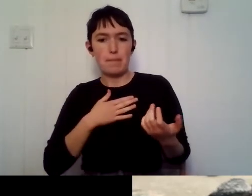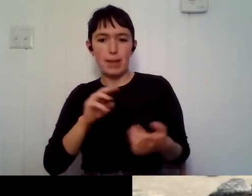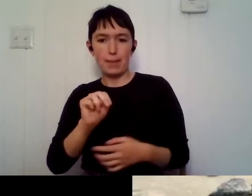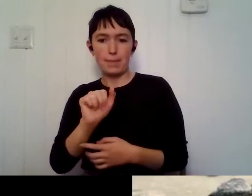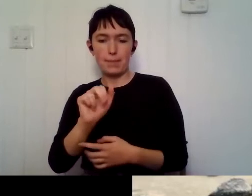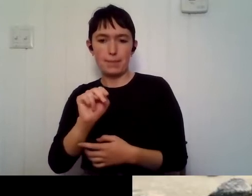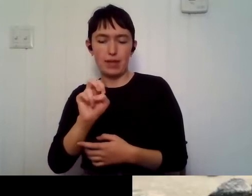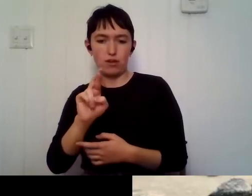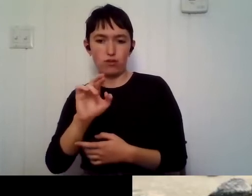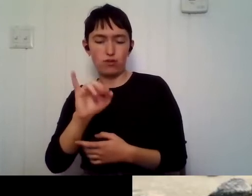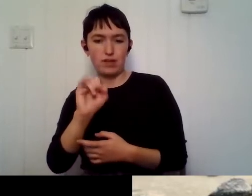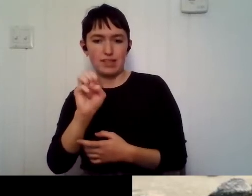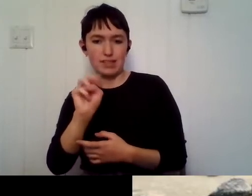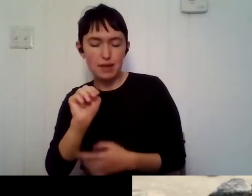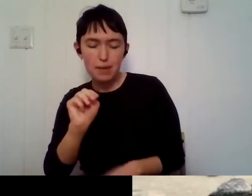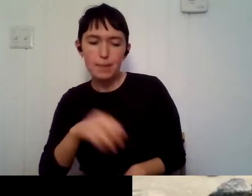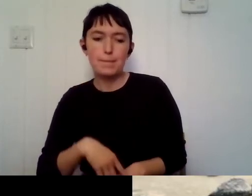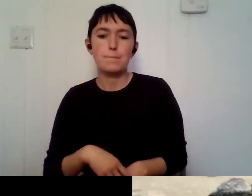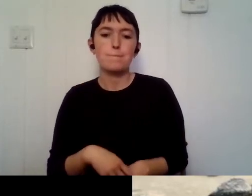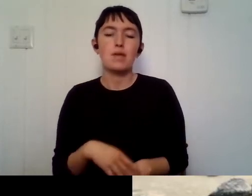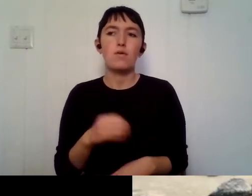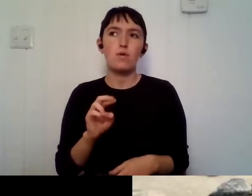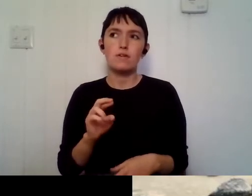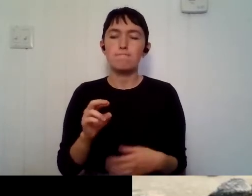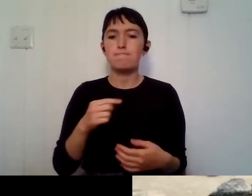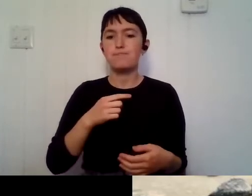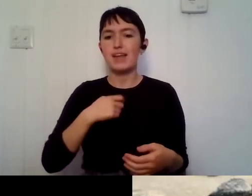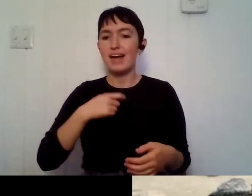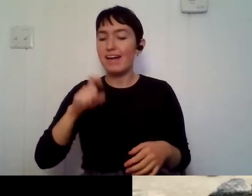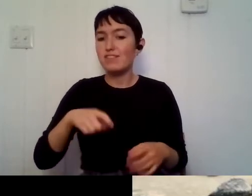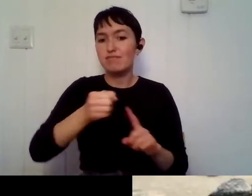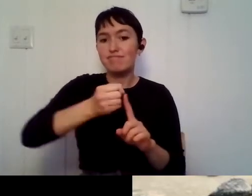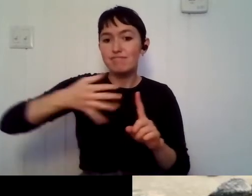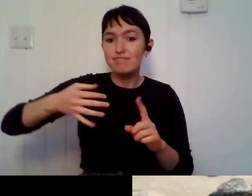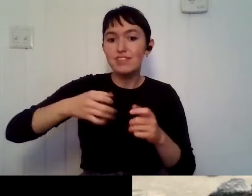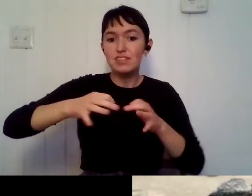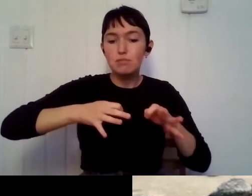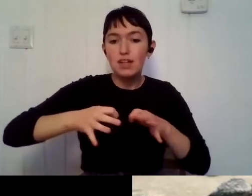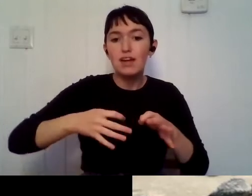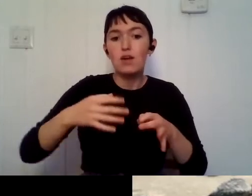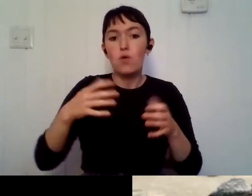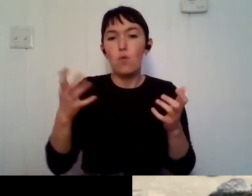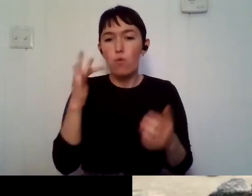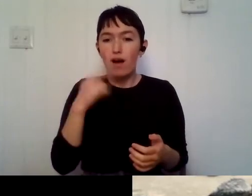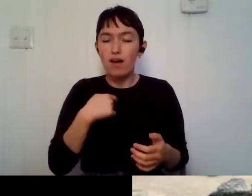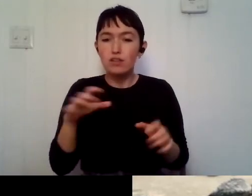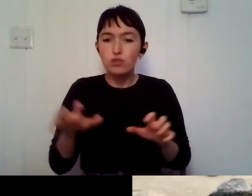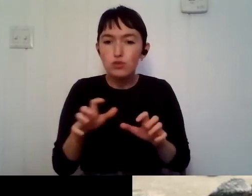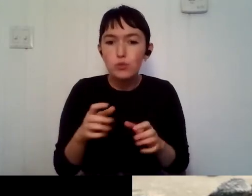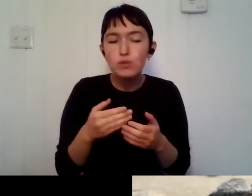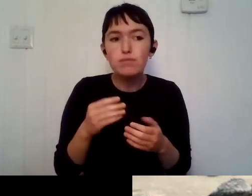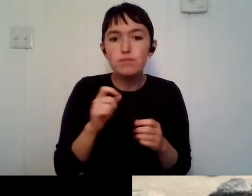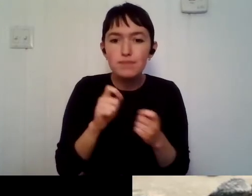explain on what is the way I do things or on why certain foods, or even if those foods are even